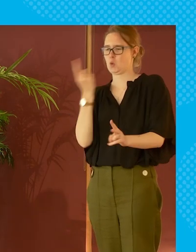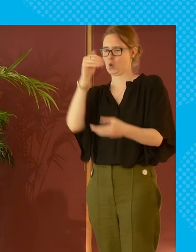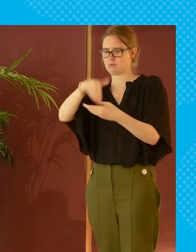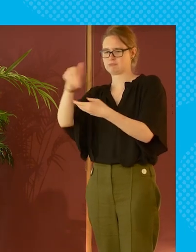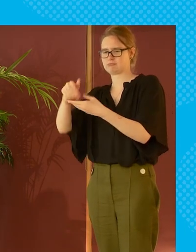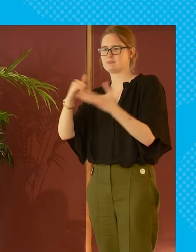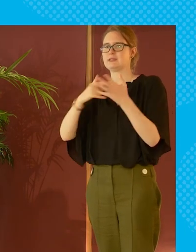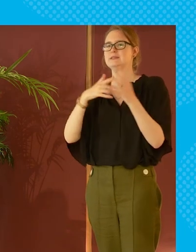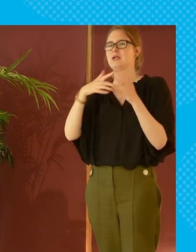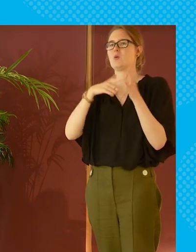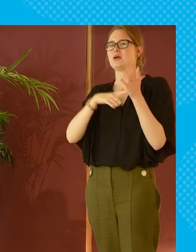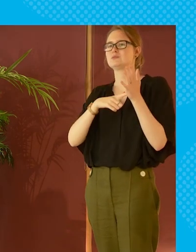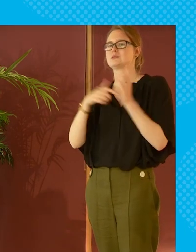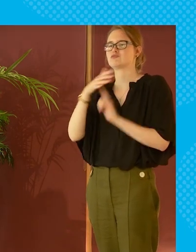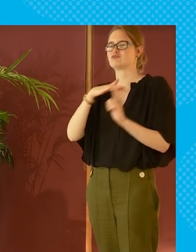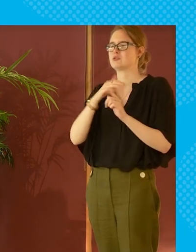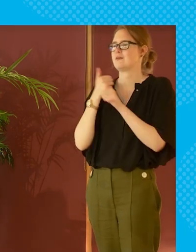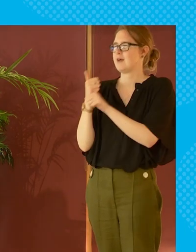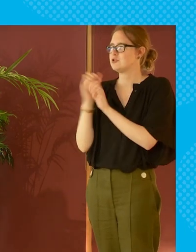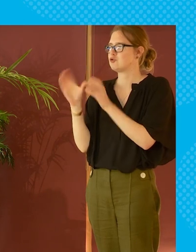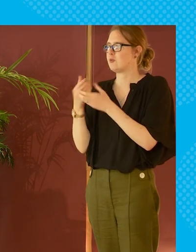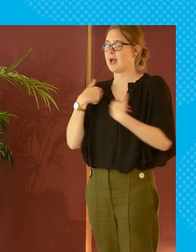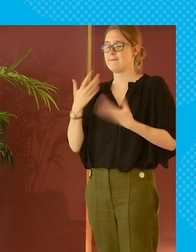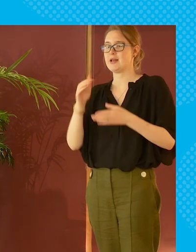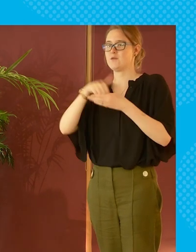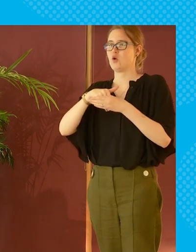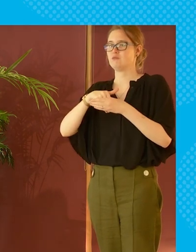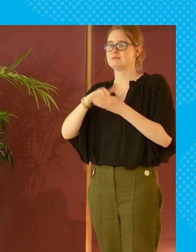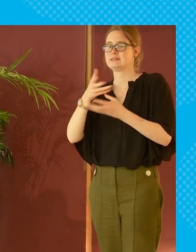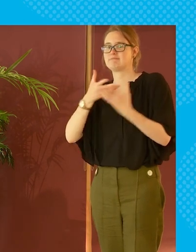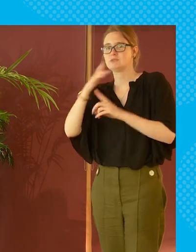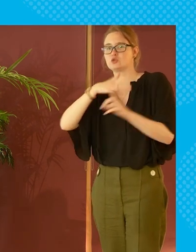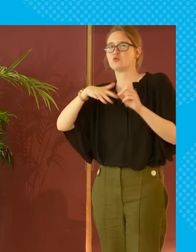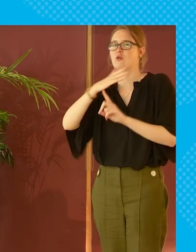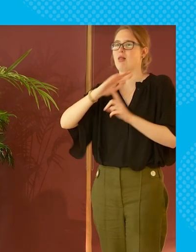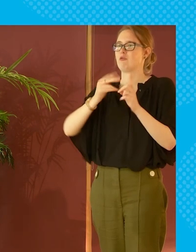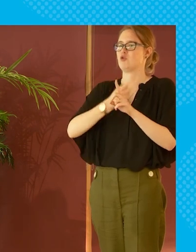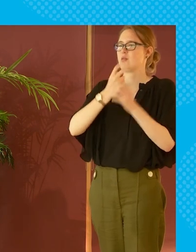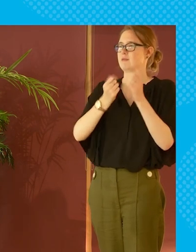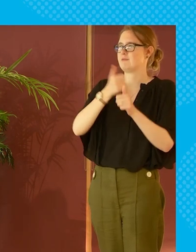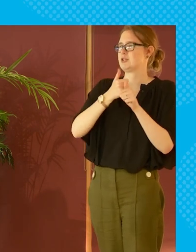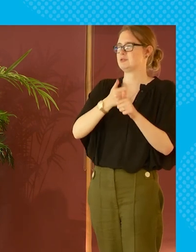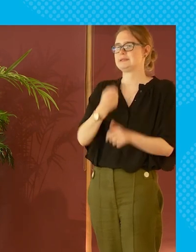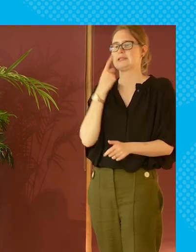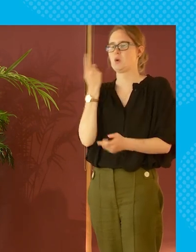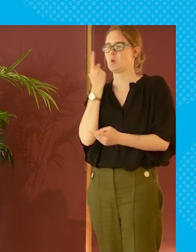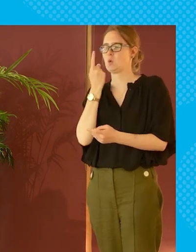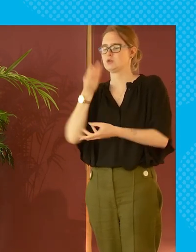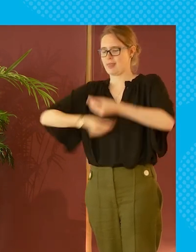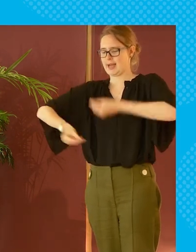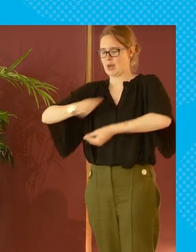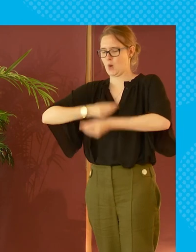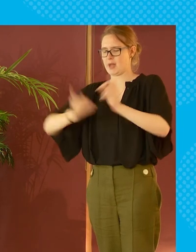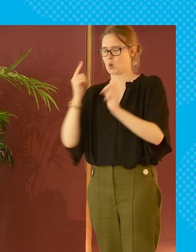on each sat that was on the social renewal advisory group i was involved in one of the circles of the social renewal advisory group and i thought let